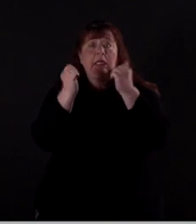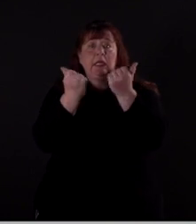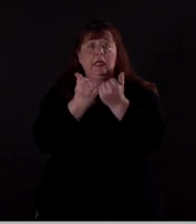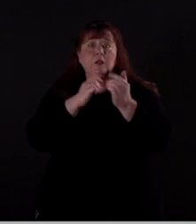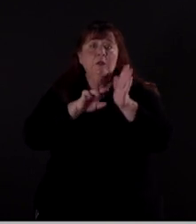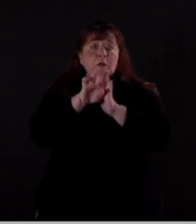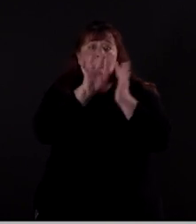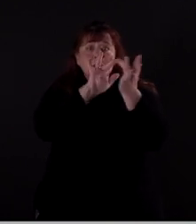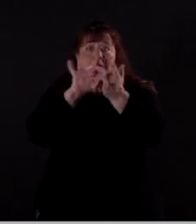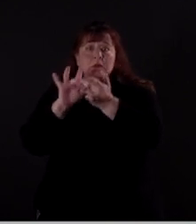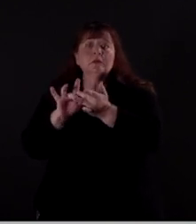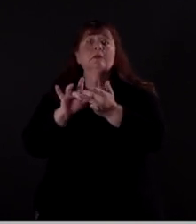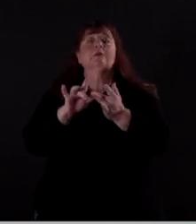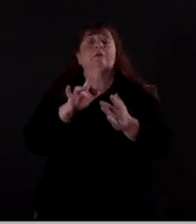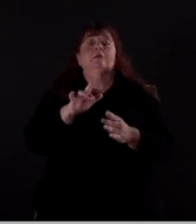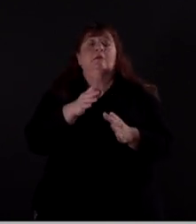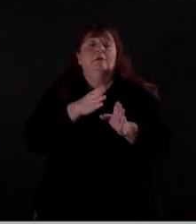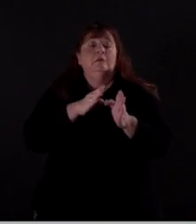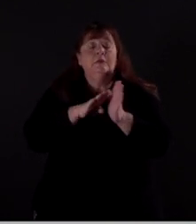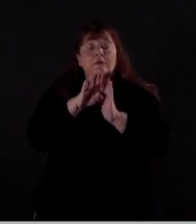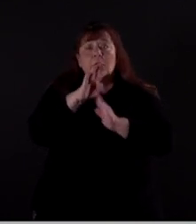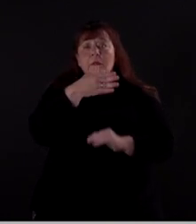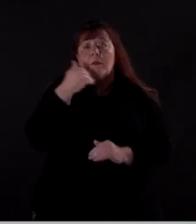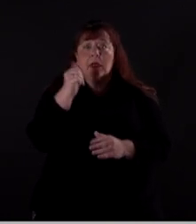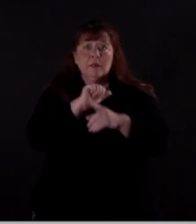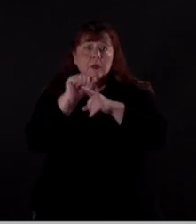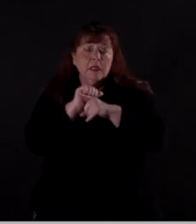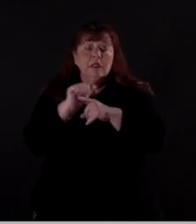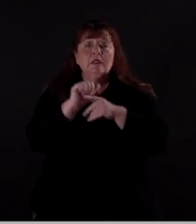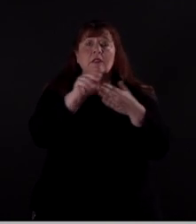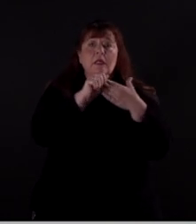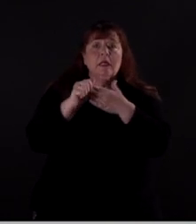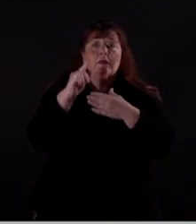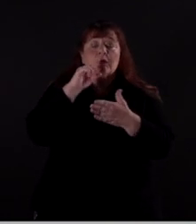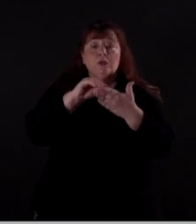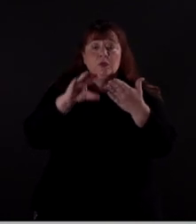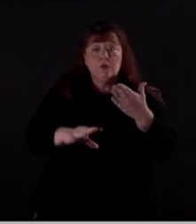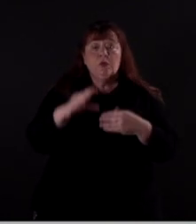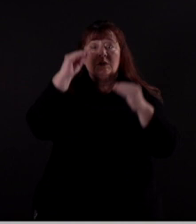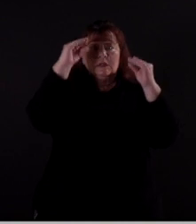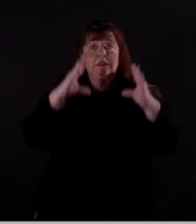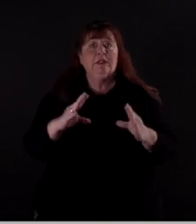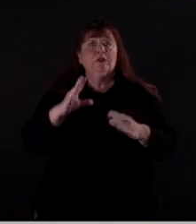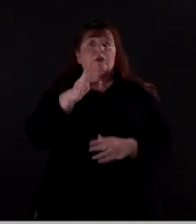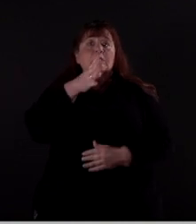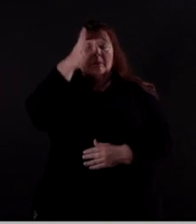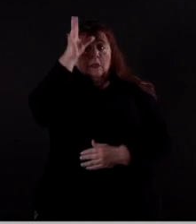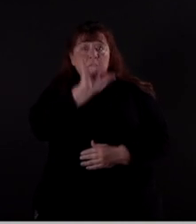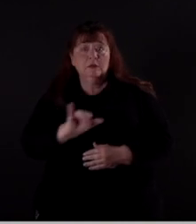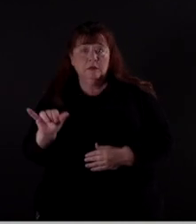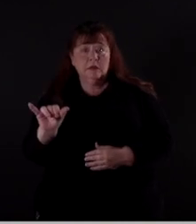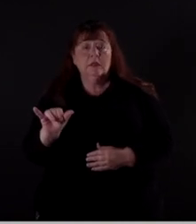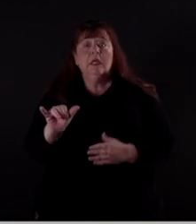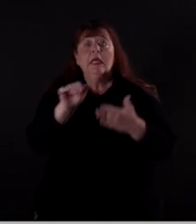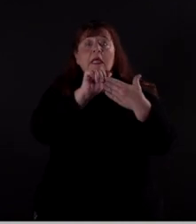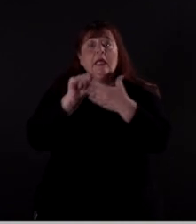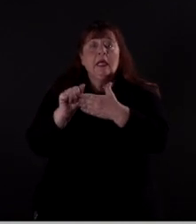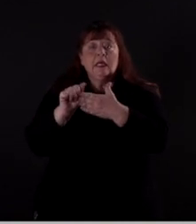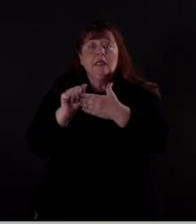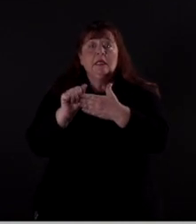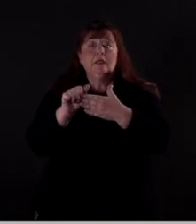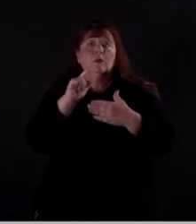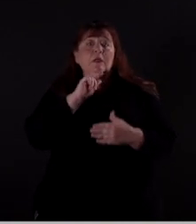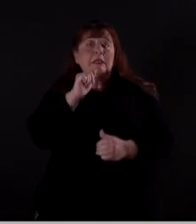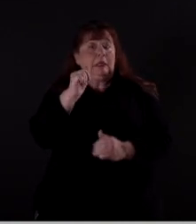networks to identify best practices and develop guidance for students, teachers, and parents alike, guidance that begins in an